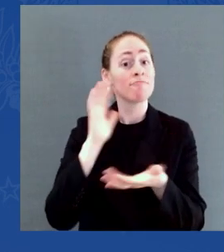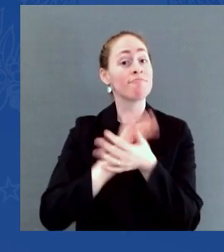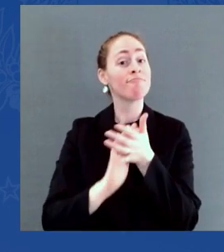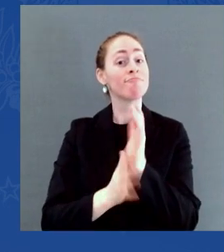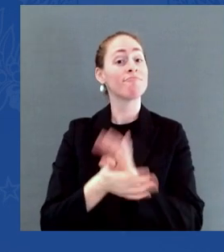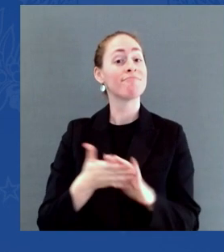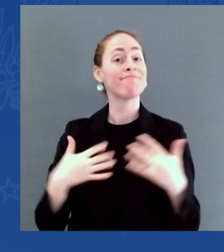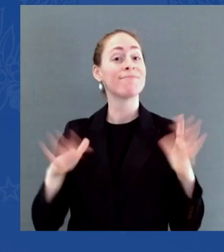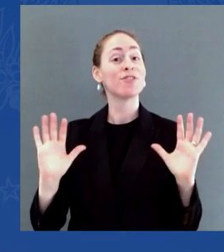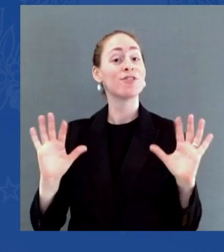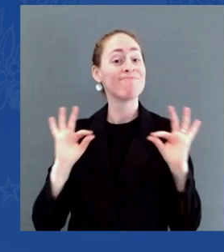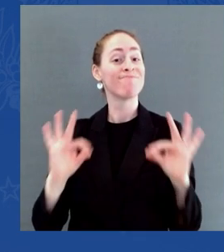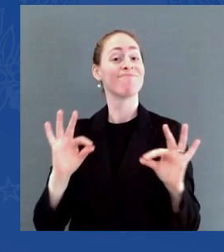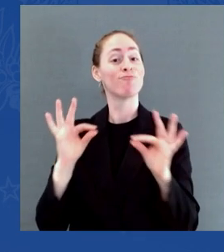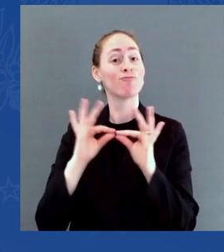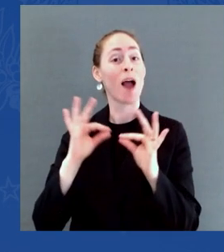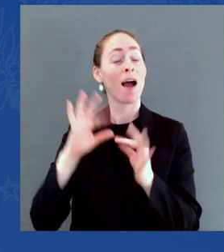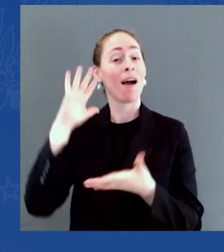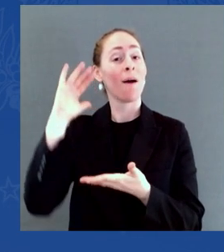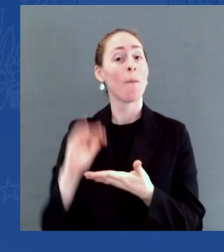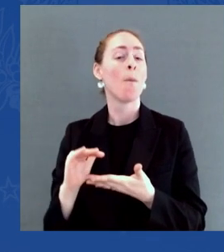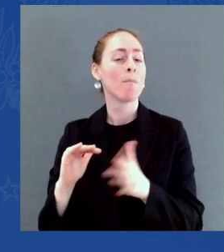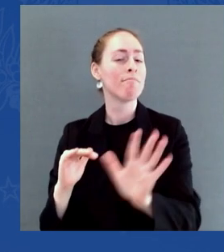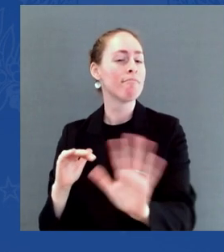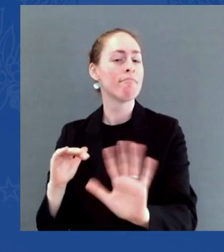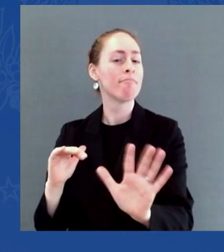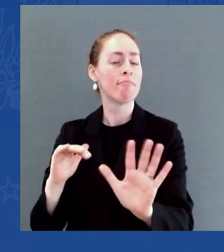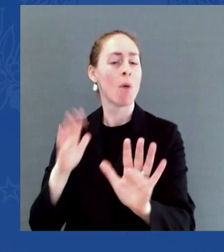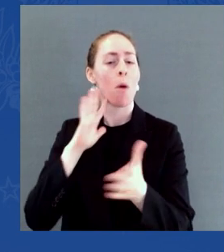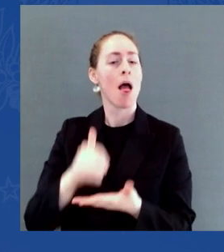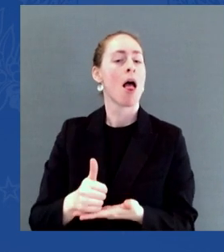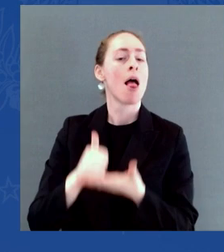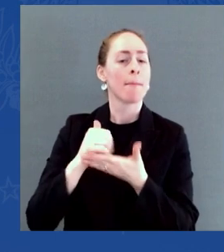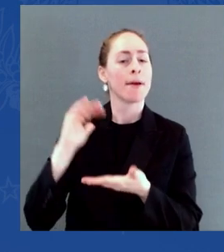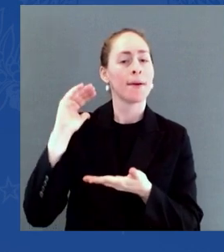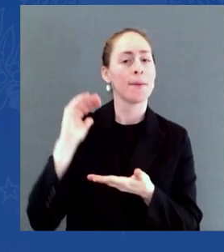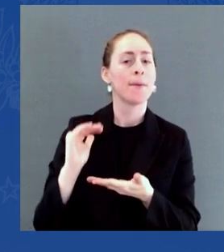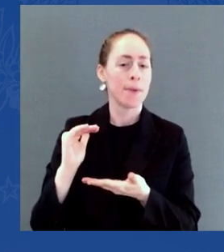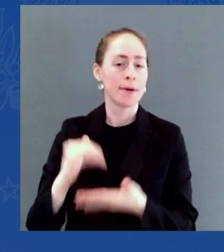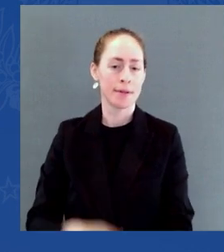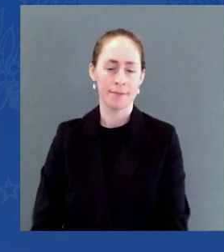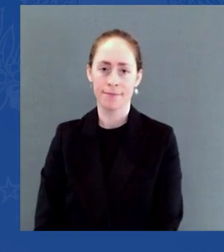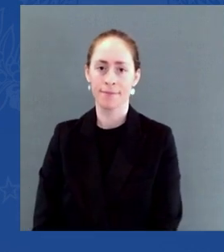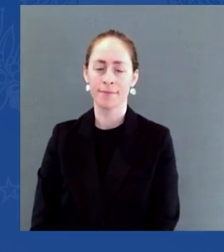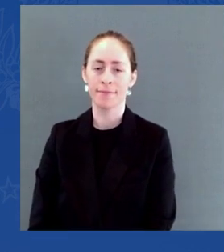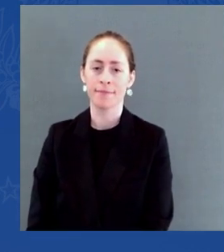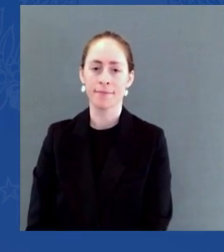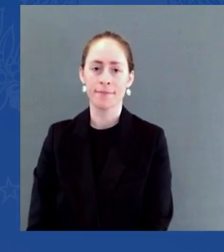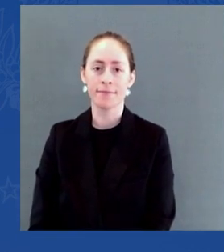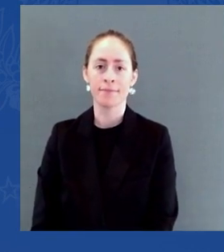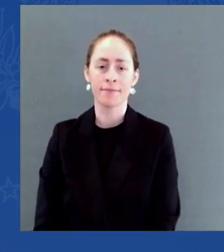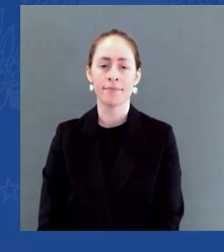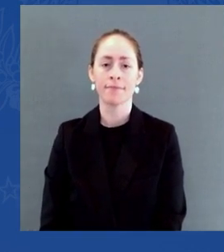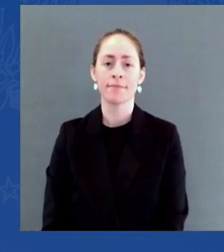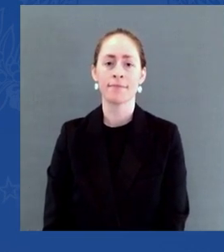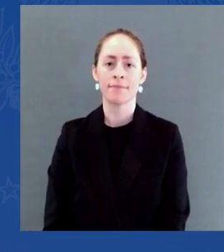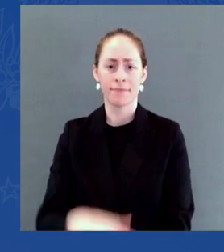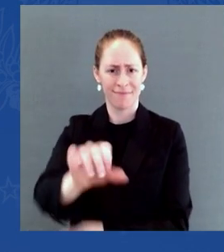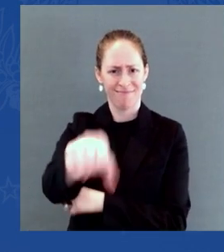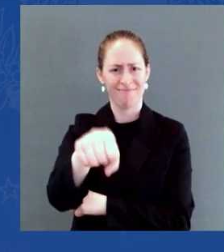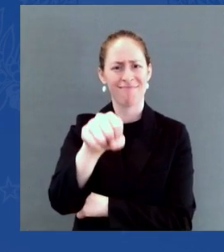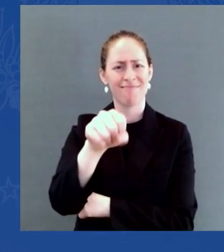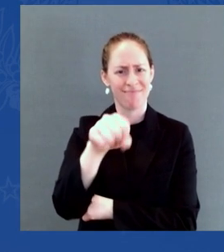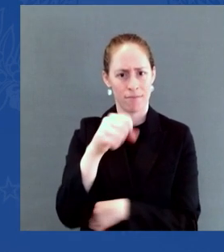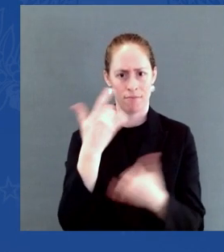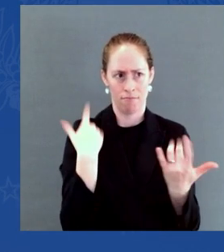anticipation of this action, we've seen the price of oil and gasoline on the wholesale markets come down significantly. In fact, since the